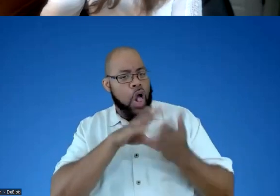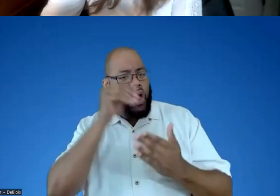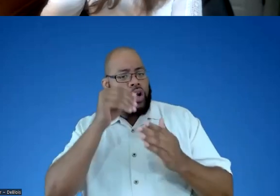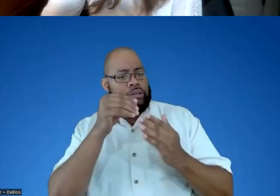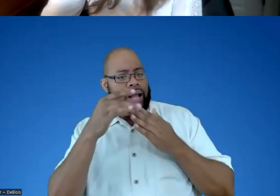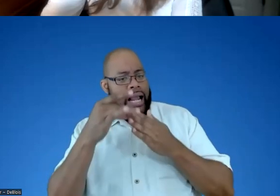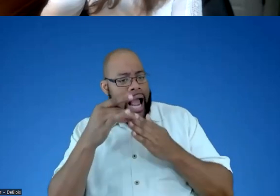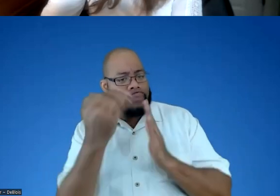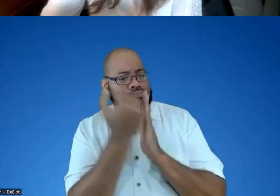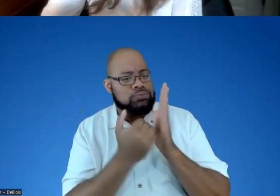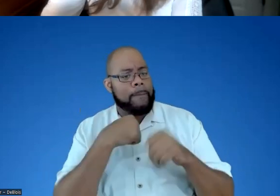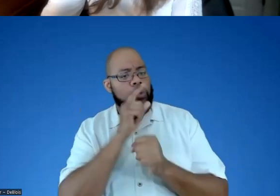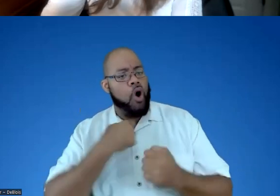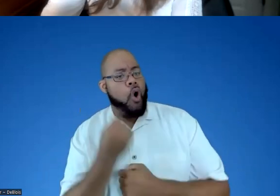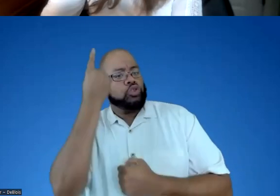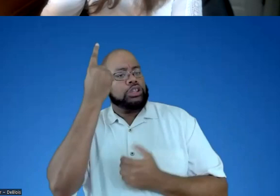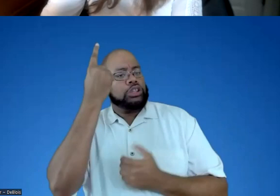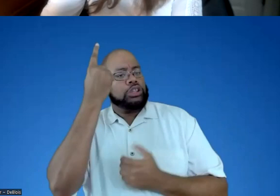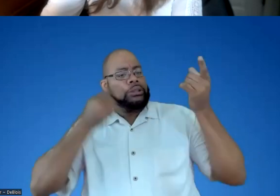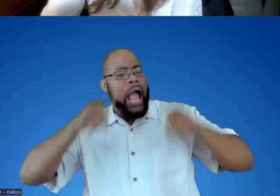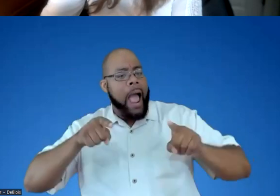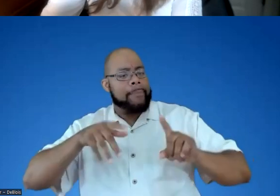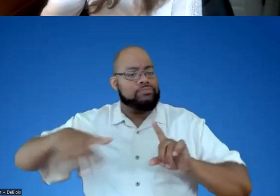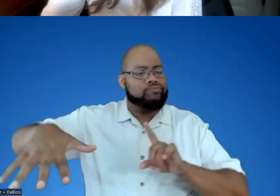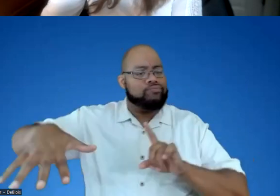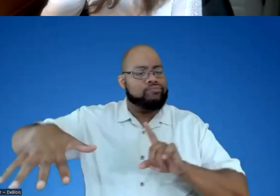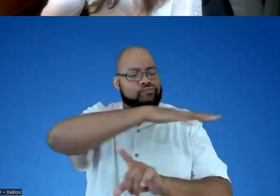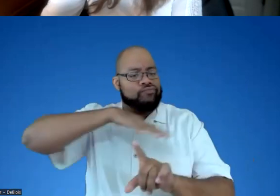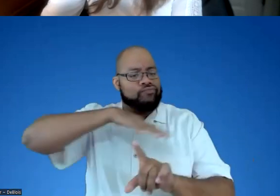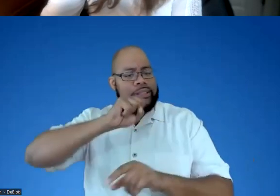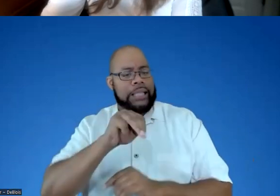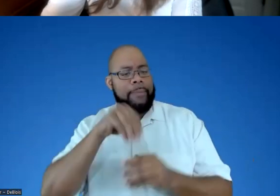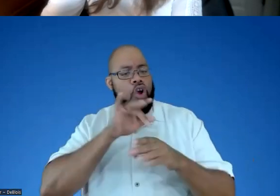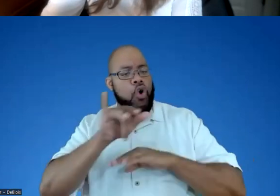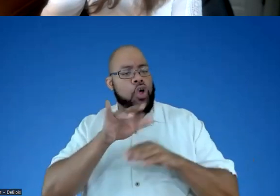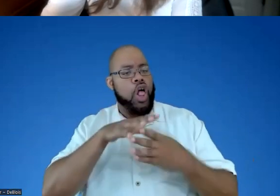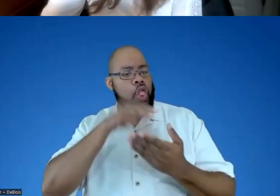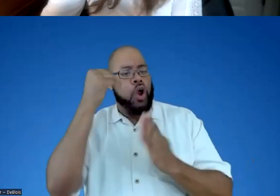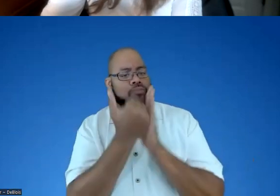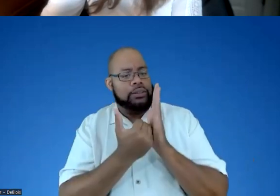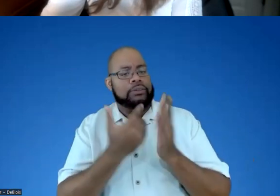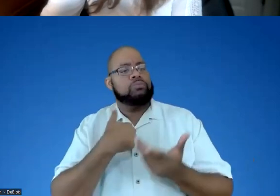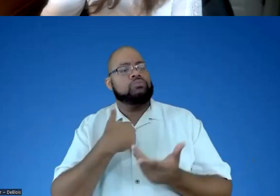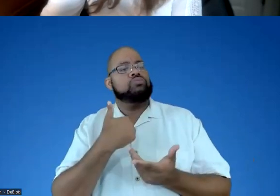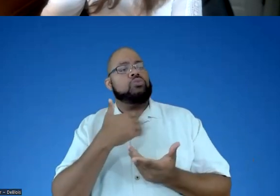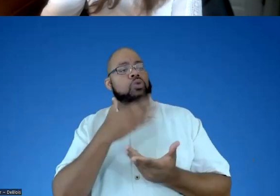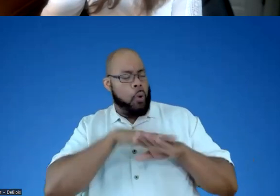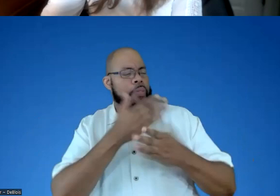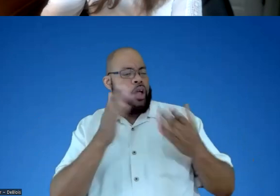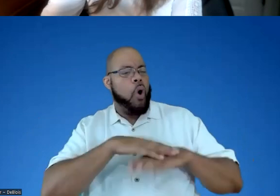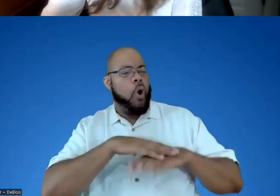ensure we understand what's happening around STEM in those early learning guidelines. And so there will be some things on our website